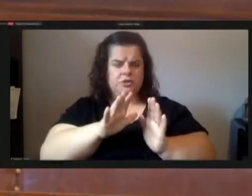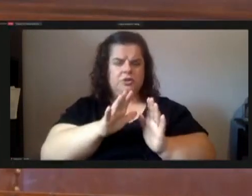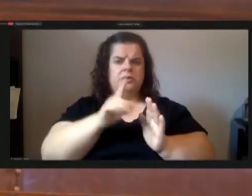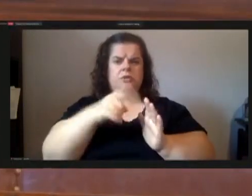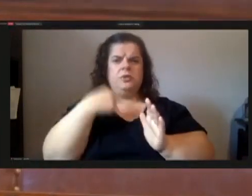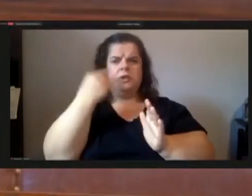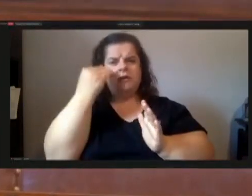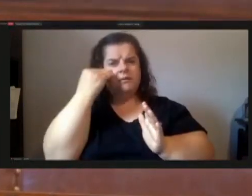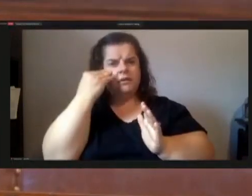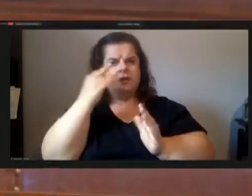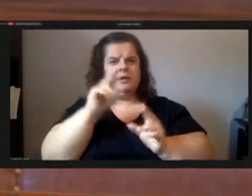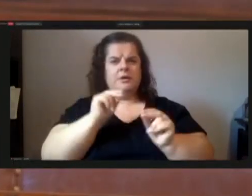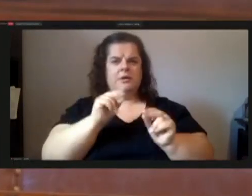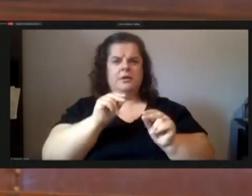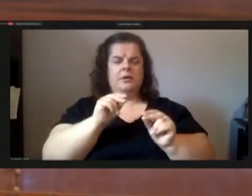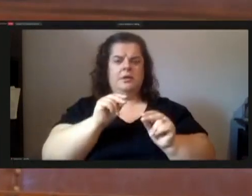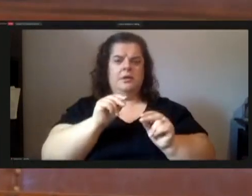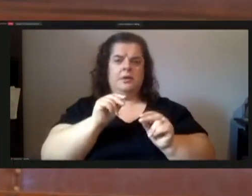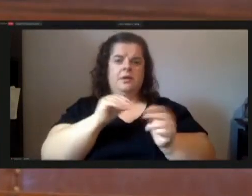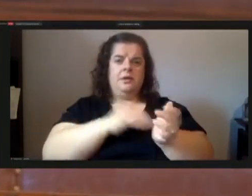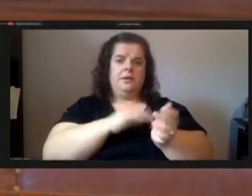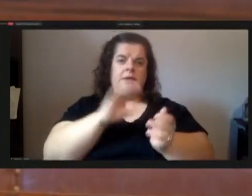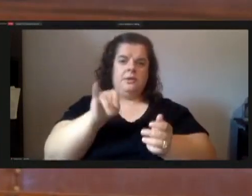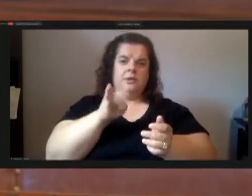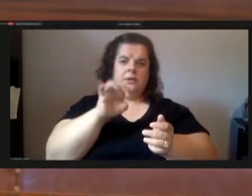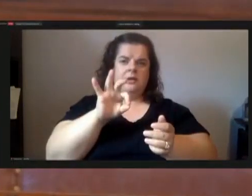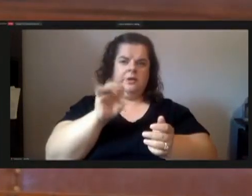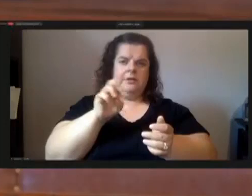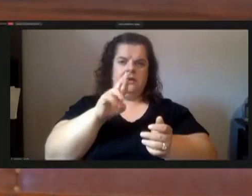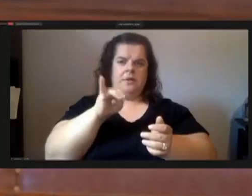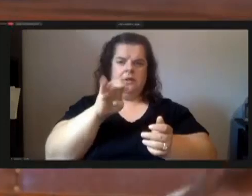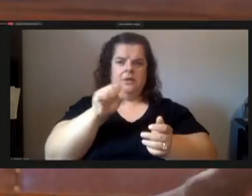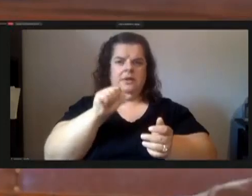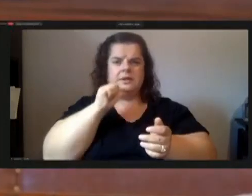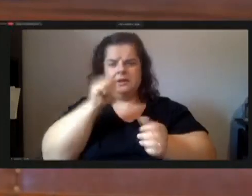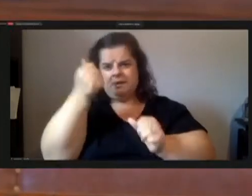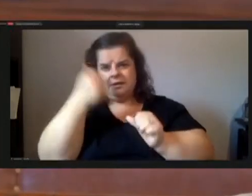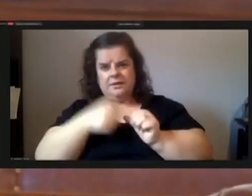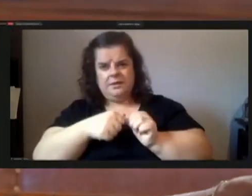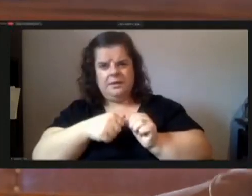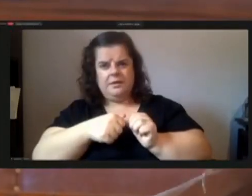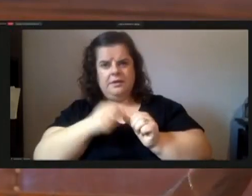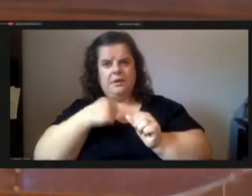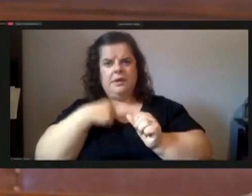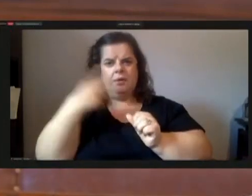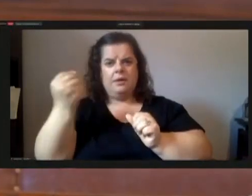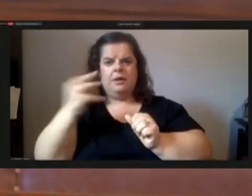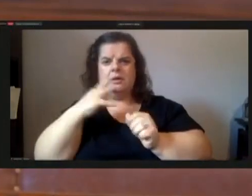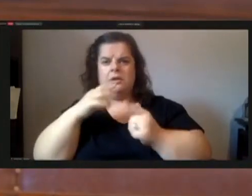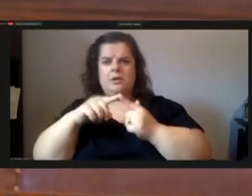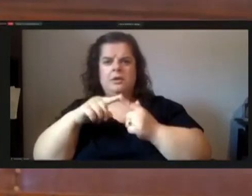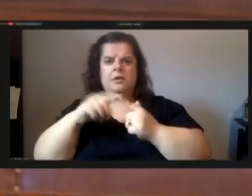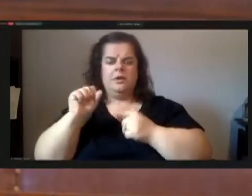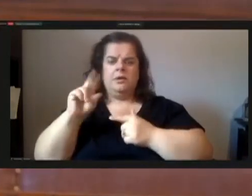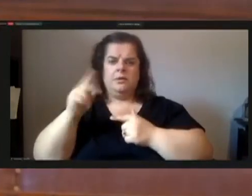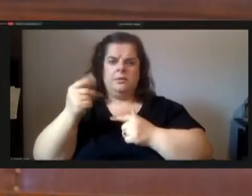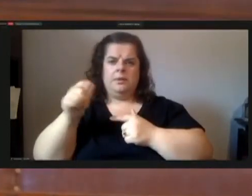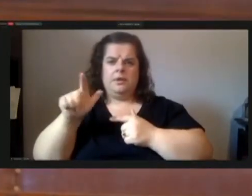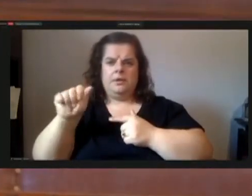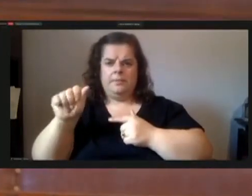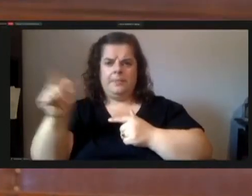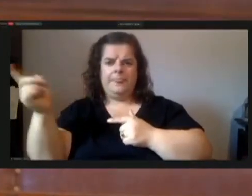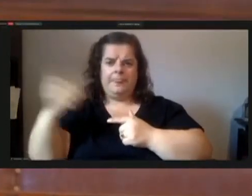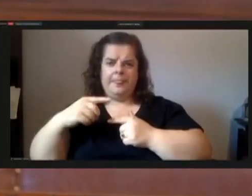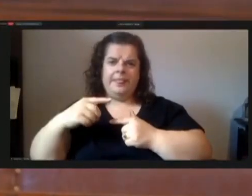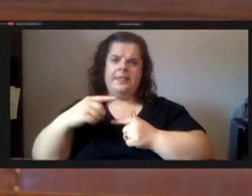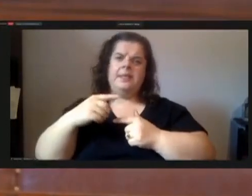he said no when she said dr jeffries at that time i did not remember till i went out there and was talking to sapala and he came out and interrupted